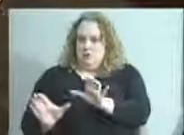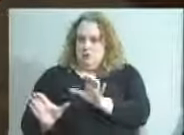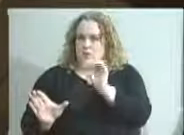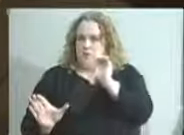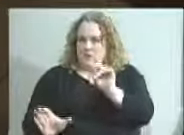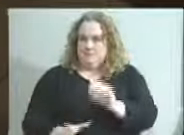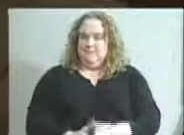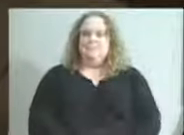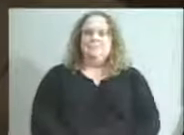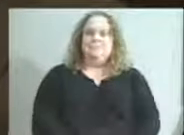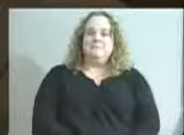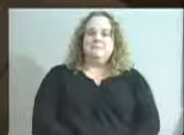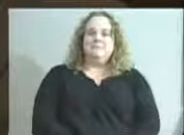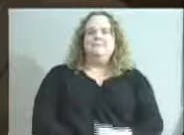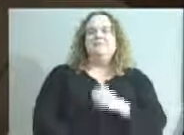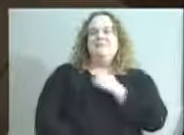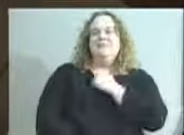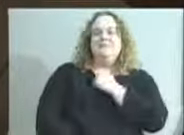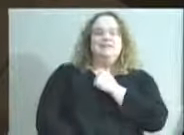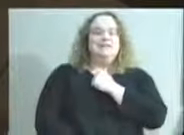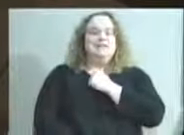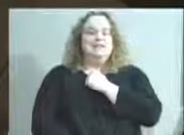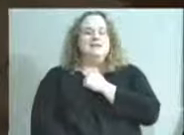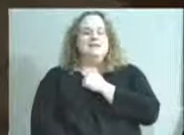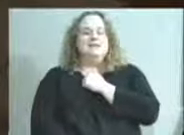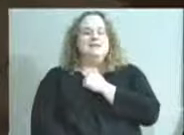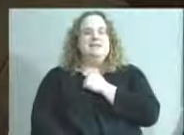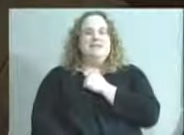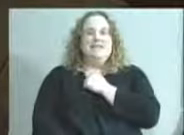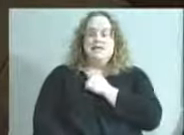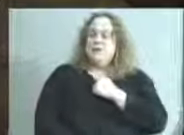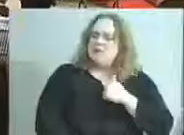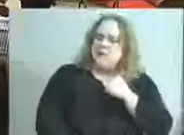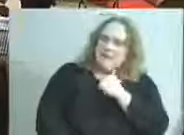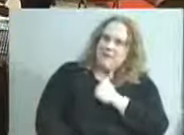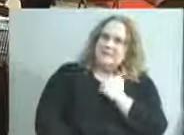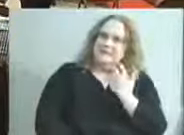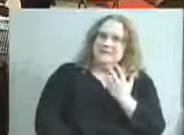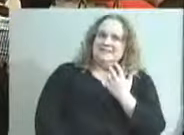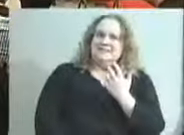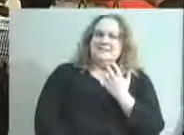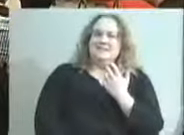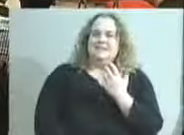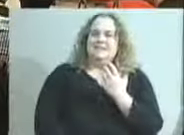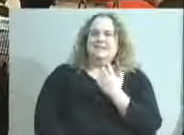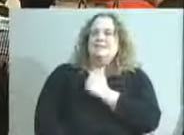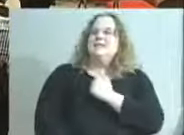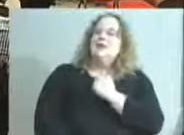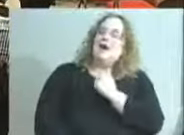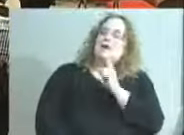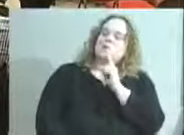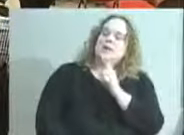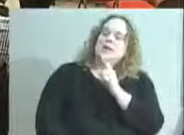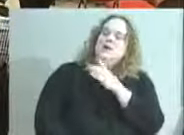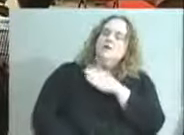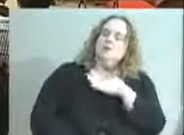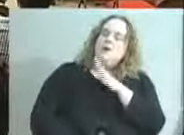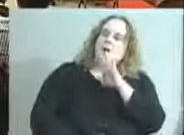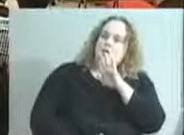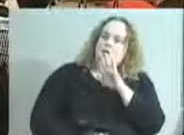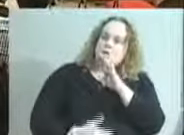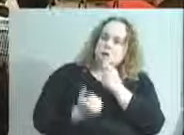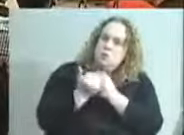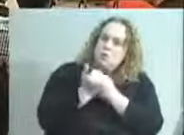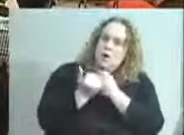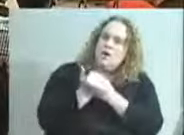I am sorry for bringing a, you know, whatever it is, a dark lining to the silver cloud of your wonderful support. Not at all. But thank you.